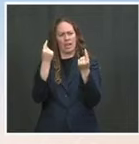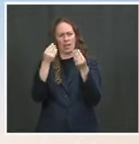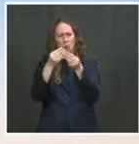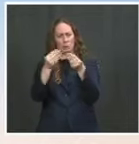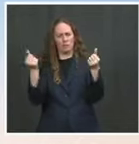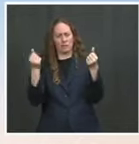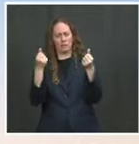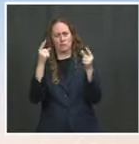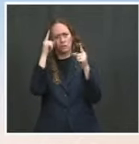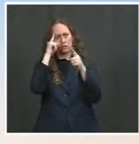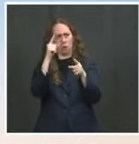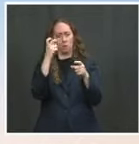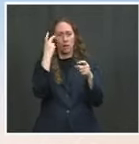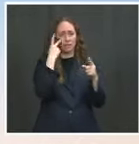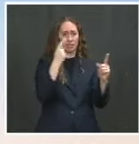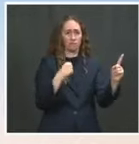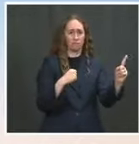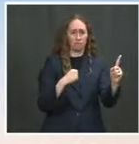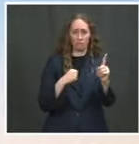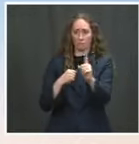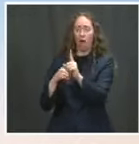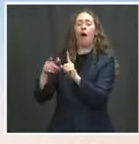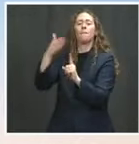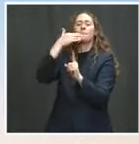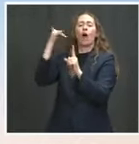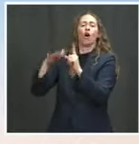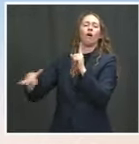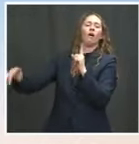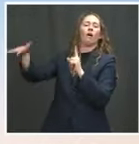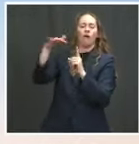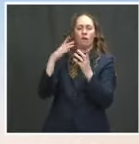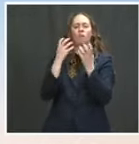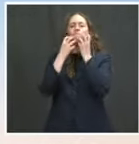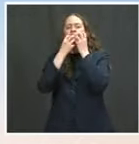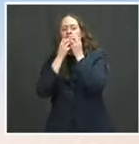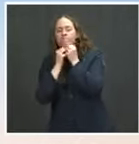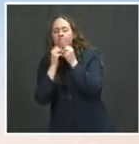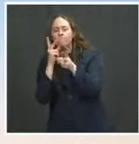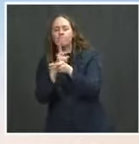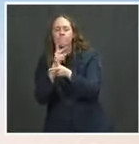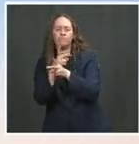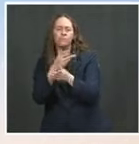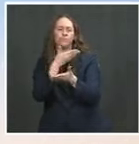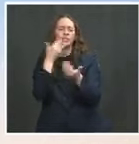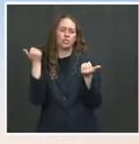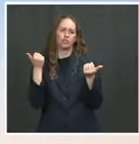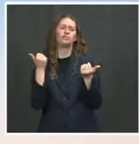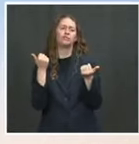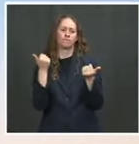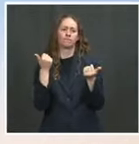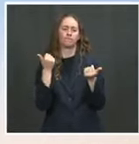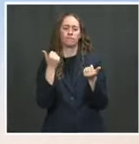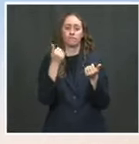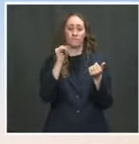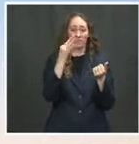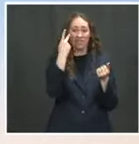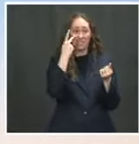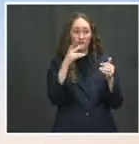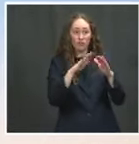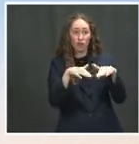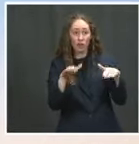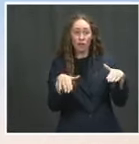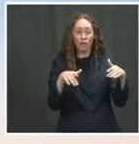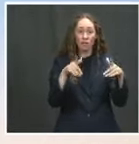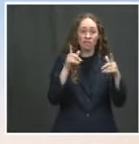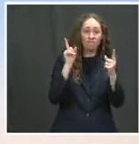humane conditions uh and that's uh if going to the border change that or help that that would be one thing but our focus is on